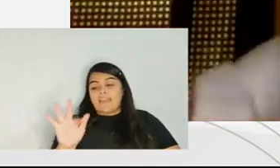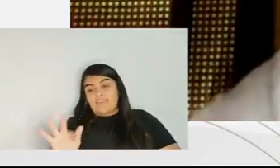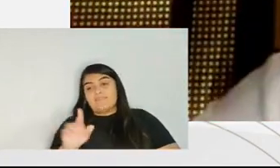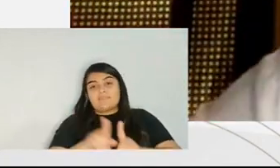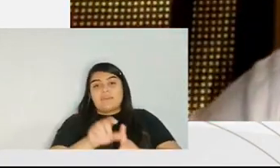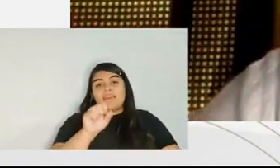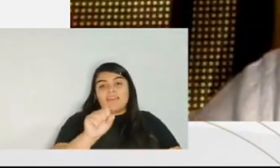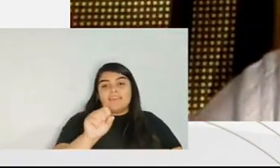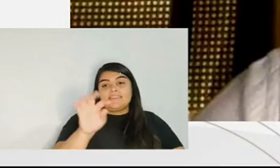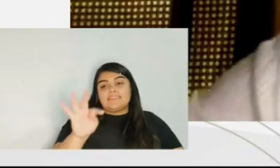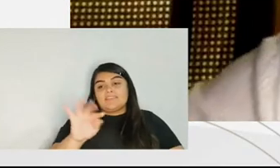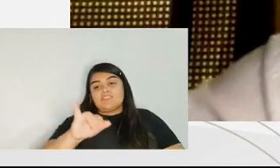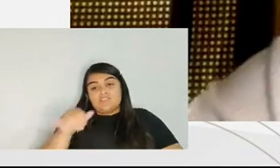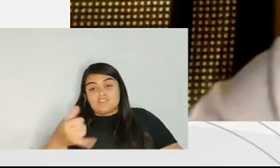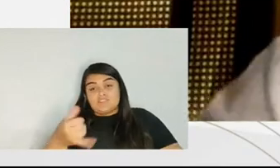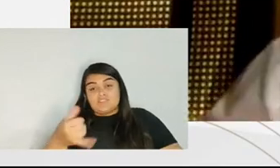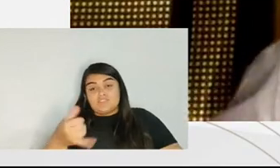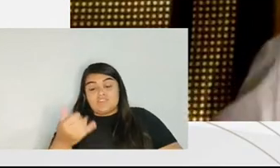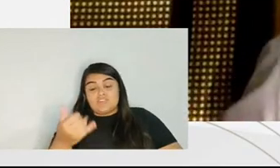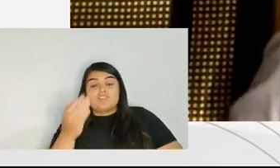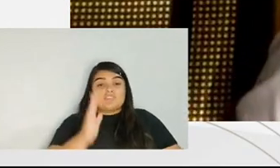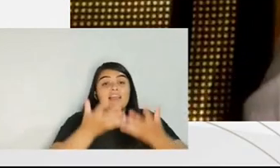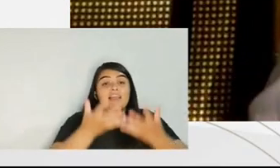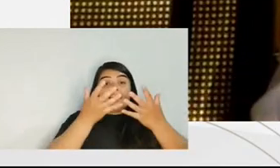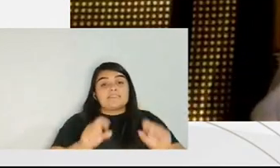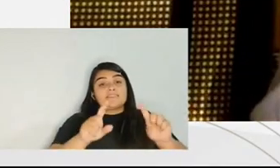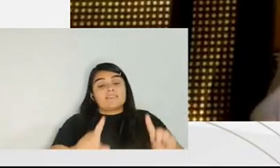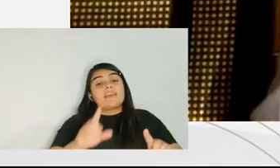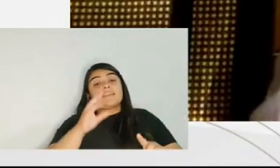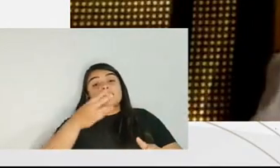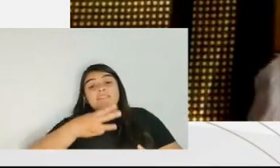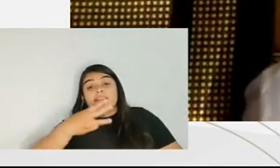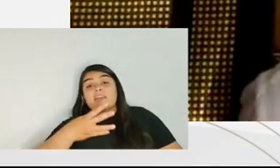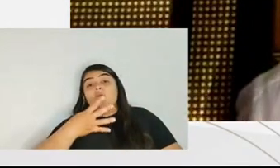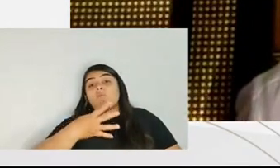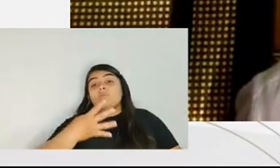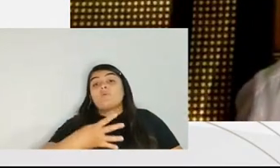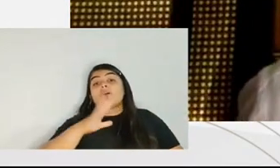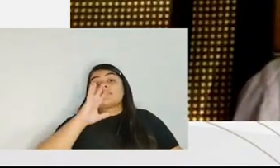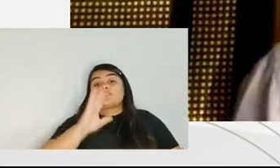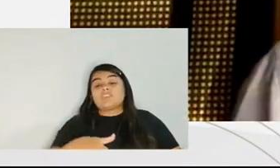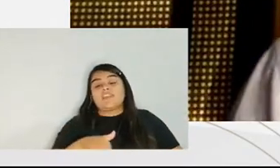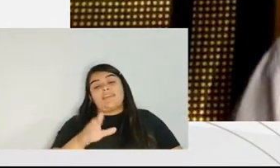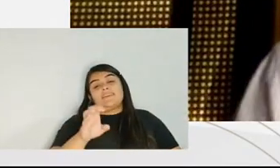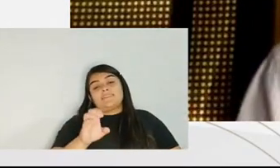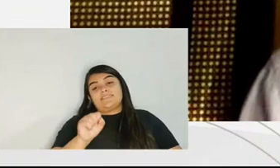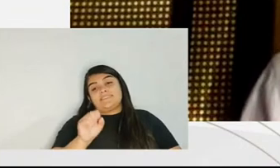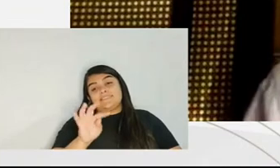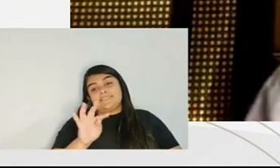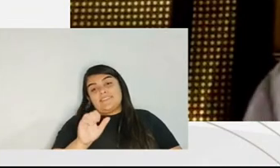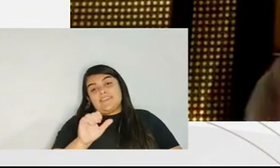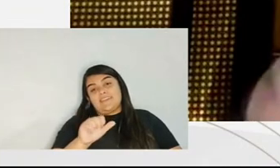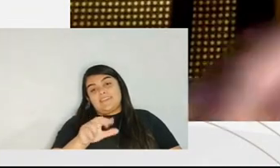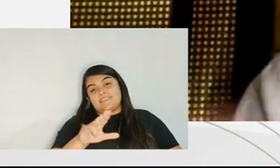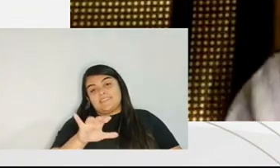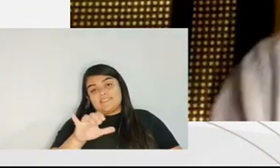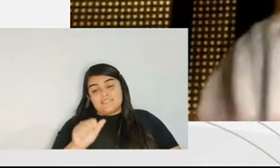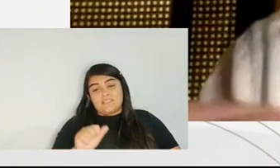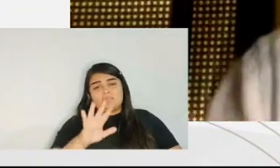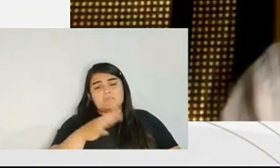i think the supreme court here in brazil are accepting working as third and fourth